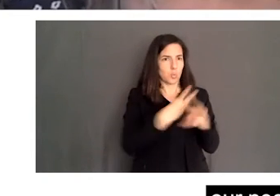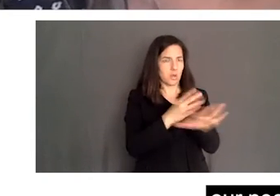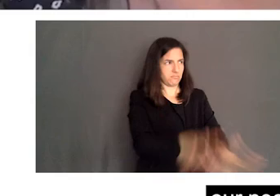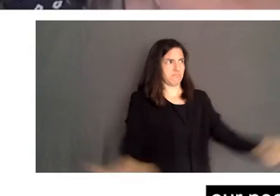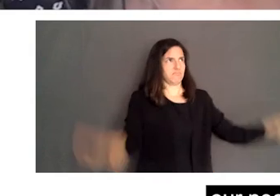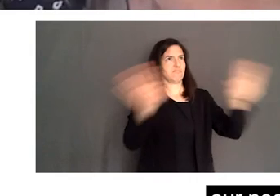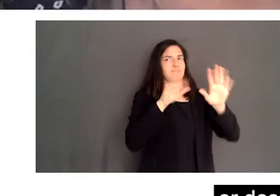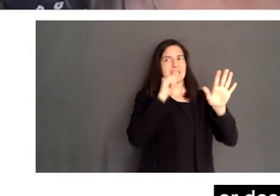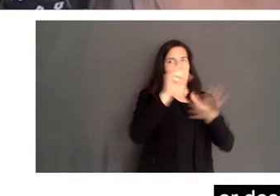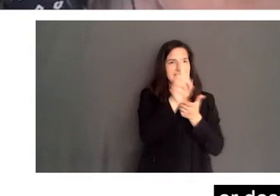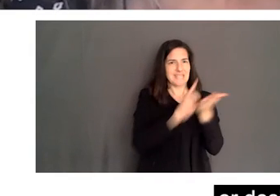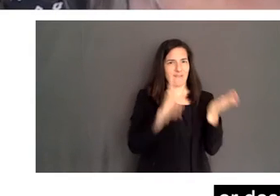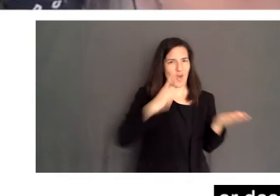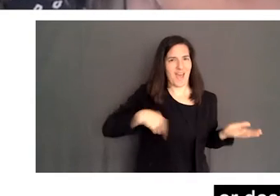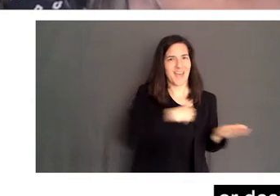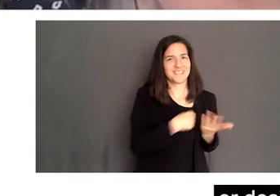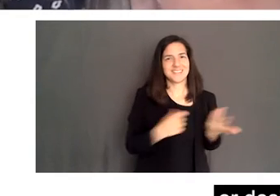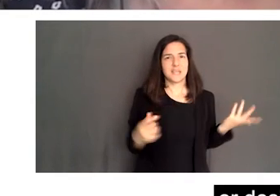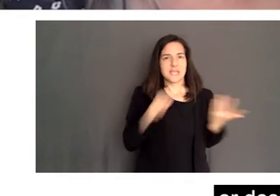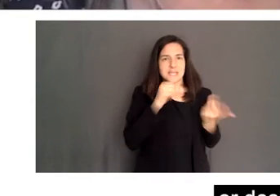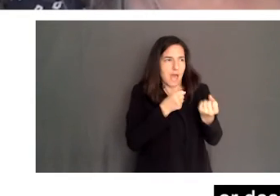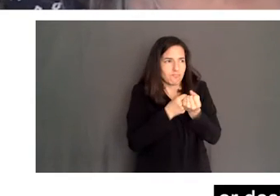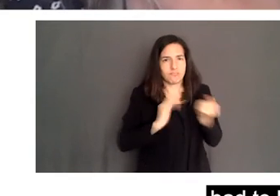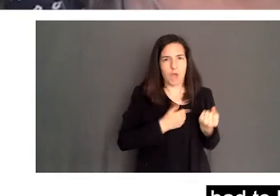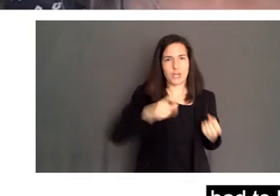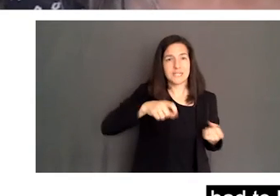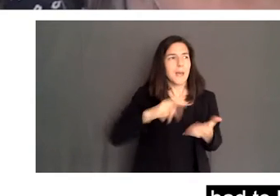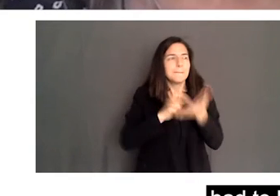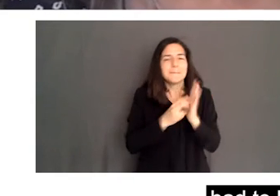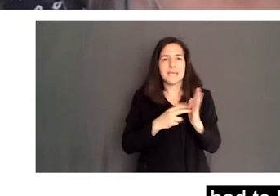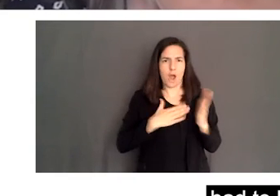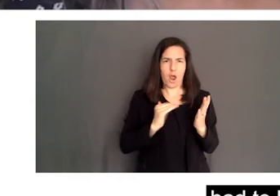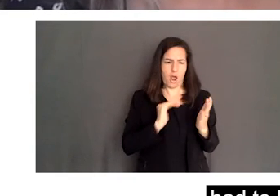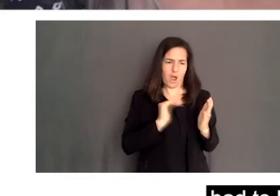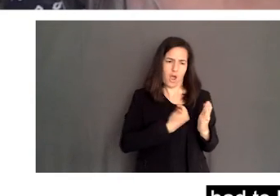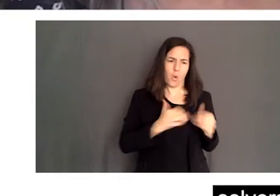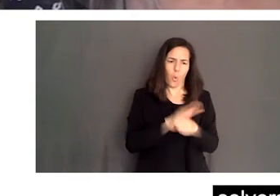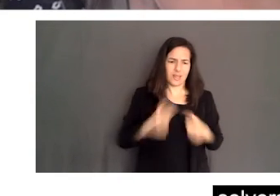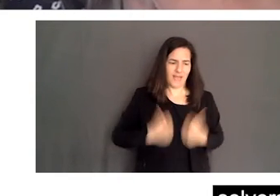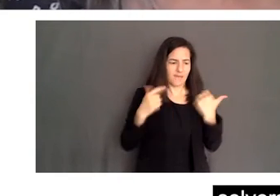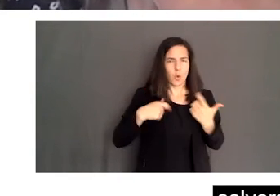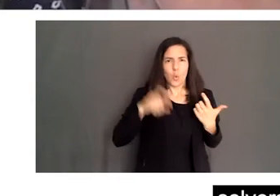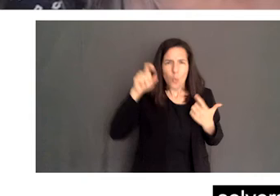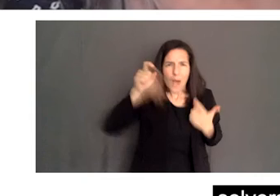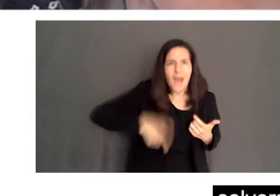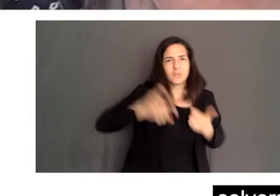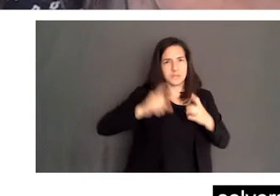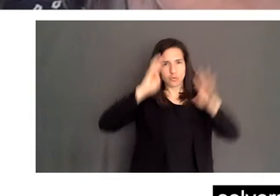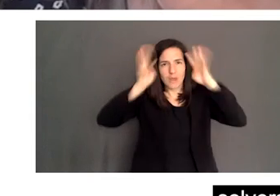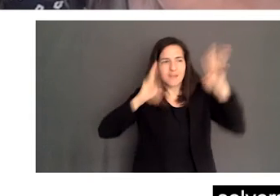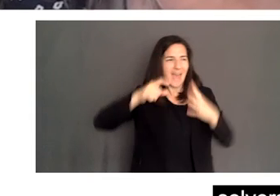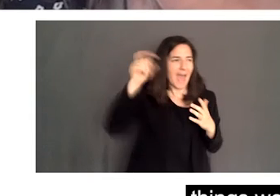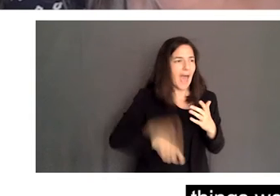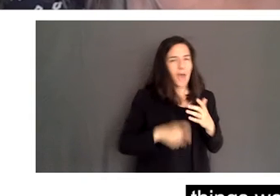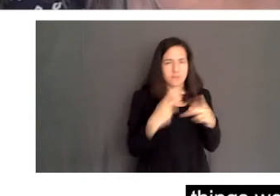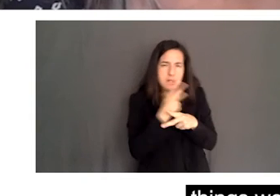into a world that wasn't built or designed for us. And all of our lives, we've had to be innovative and creative and problem solvers. and so those are